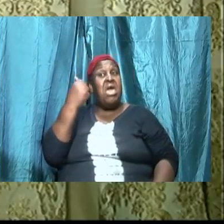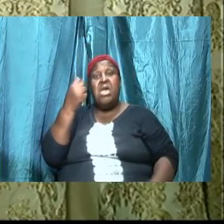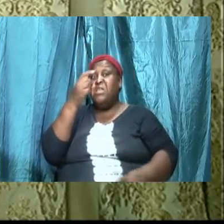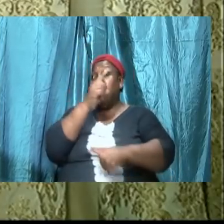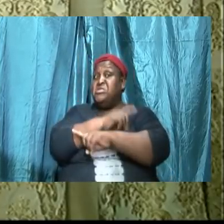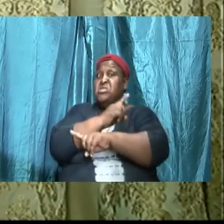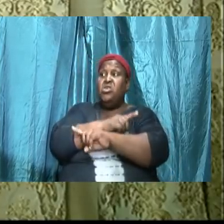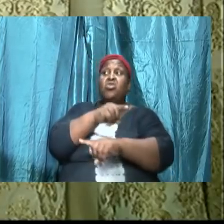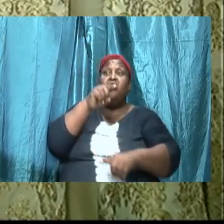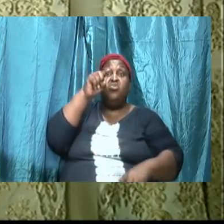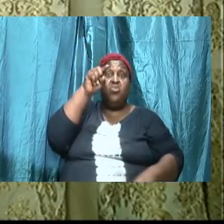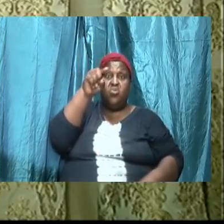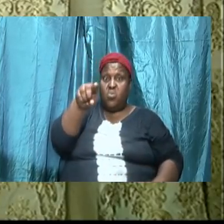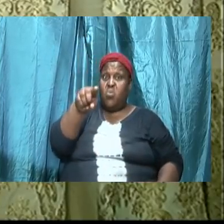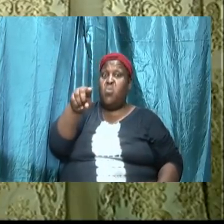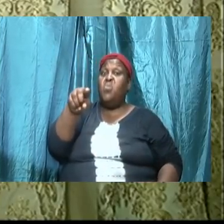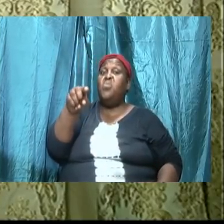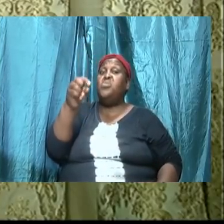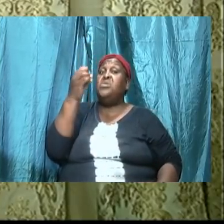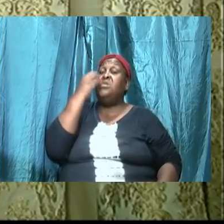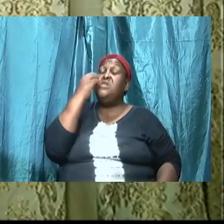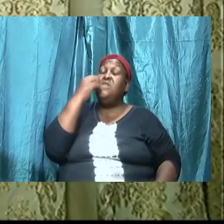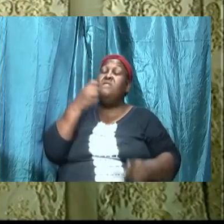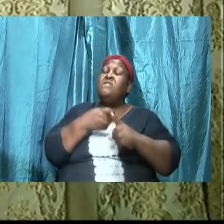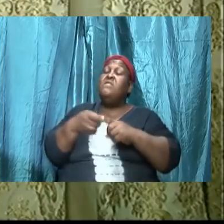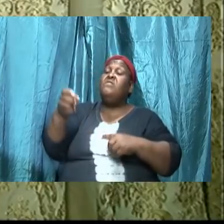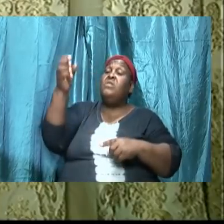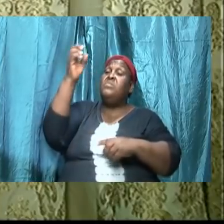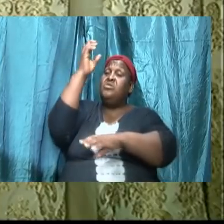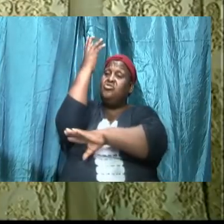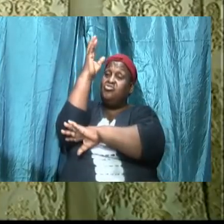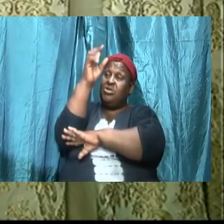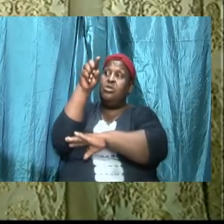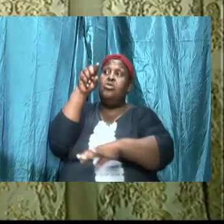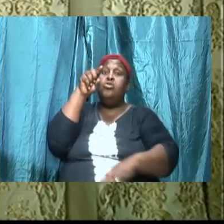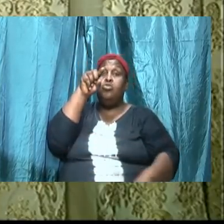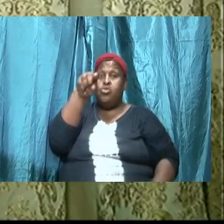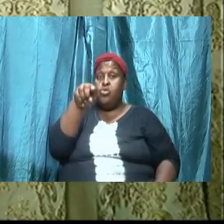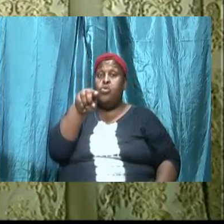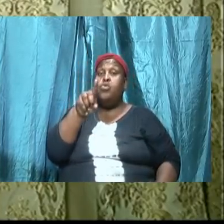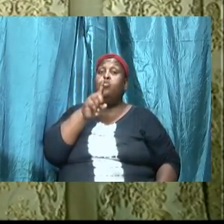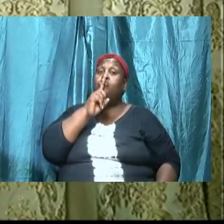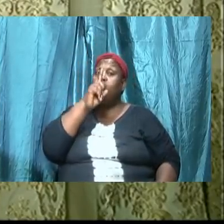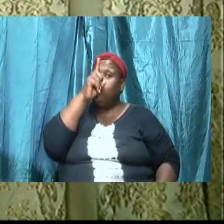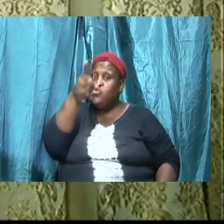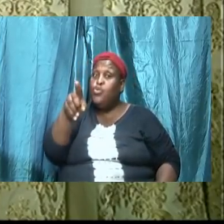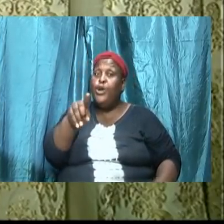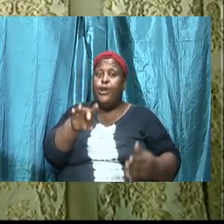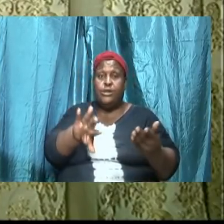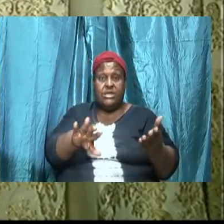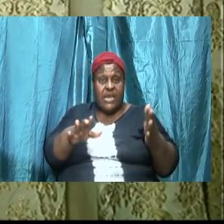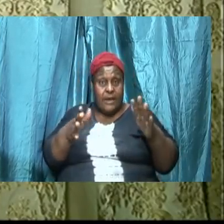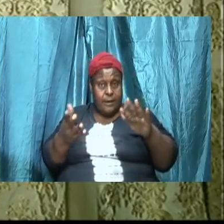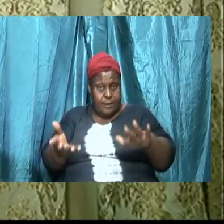dare to eat from this tree you will surely die